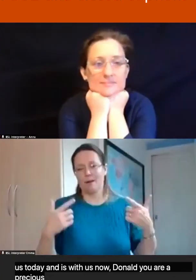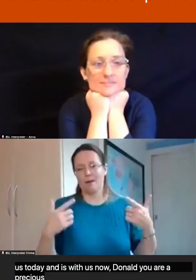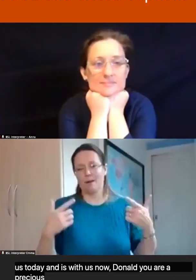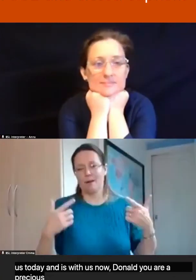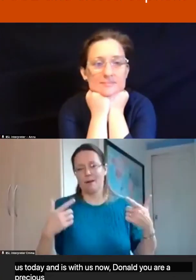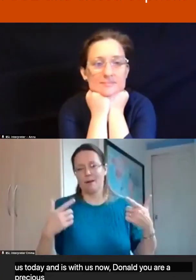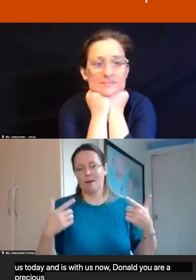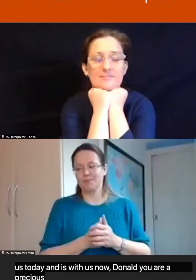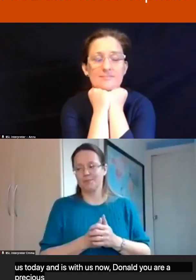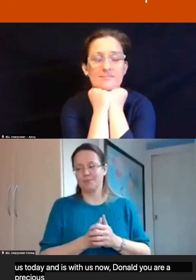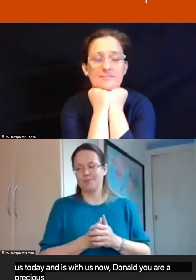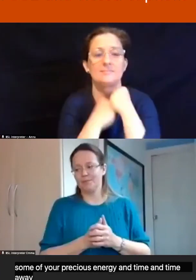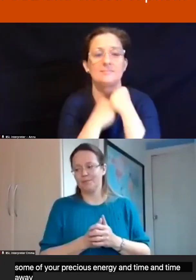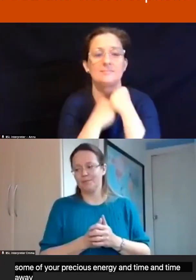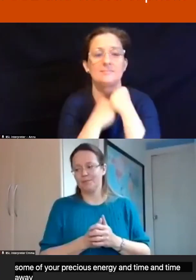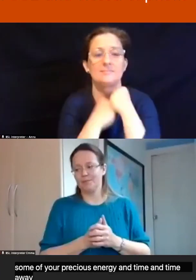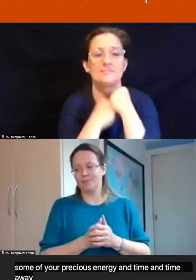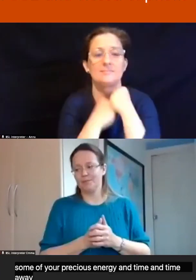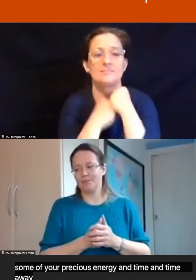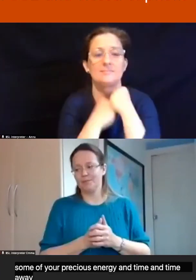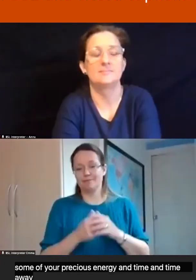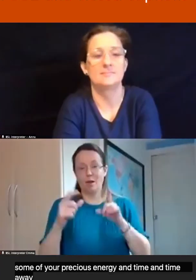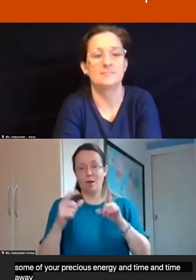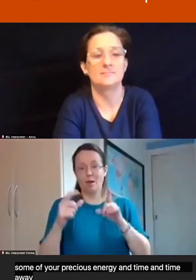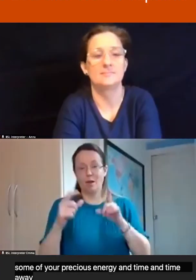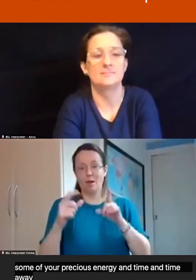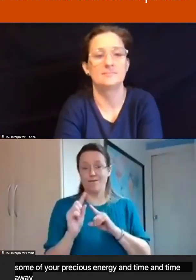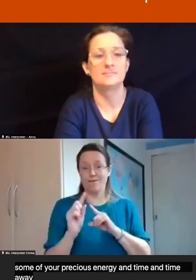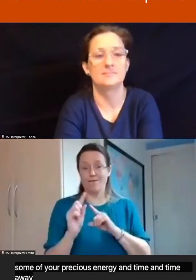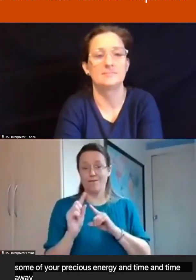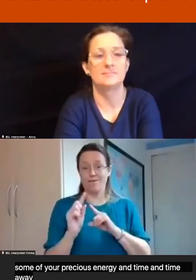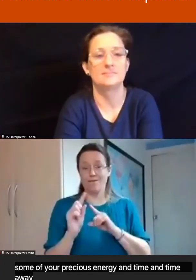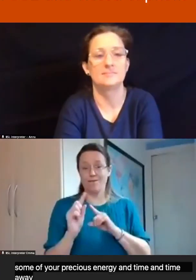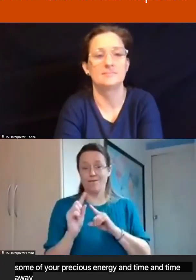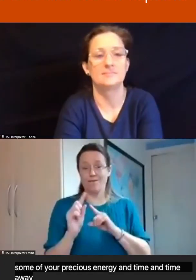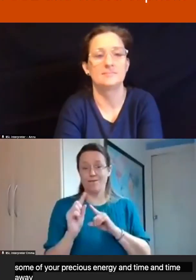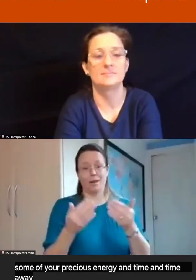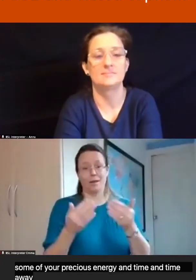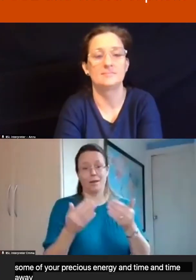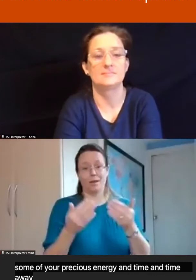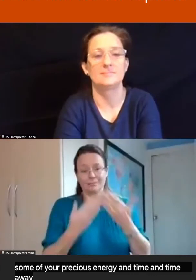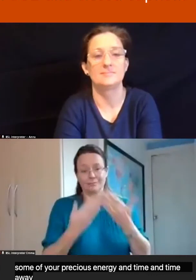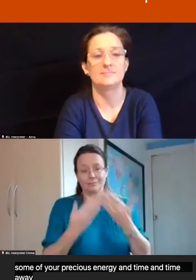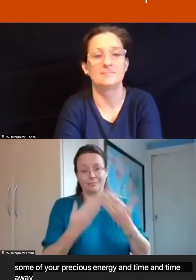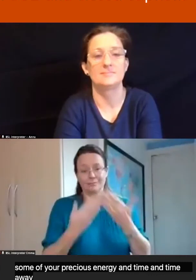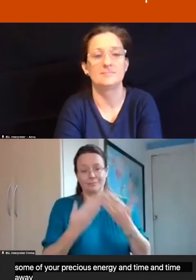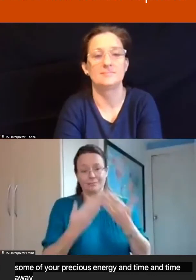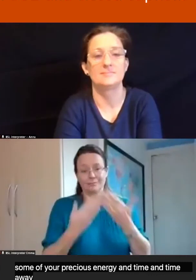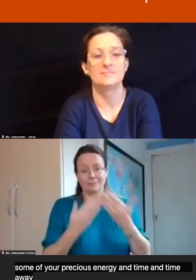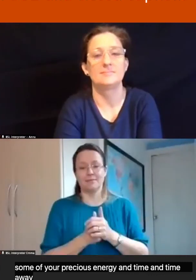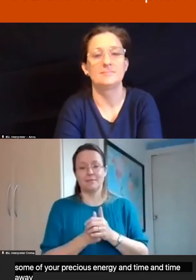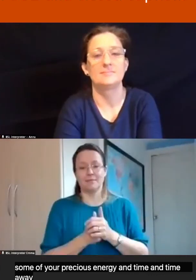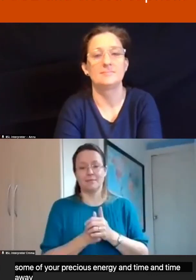I wonder, now that you are here with us for the very first time, for which we are so very happy. Is there anything you'd like to